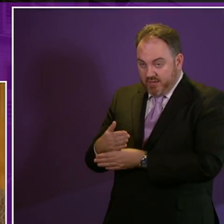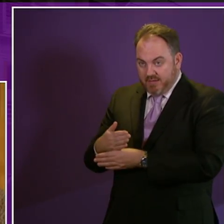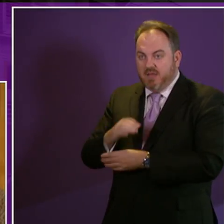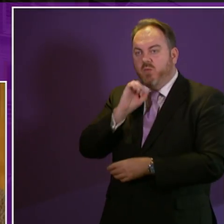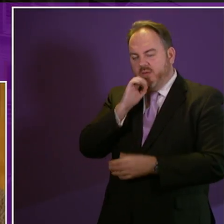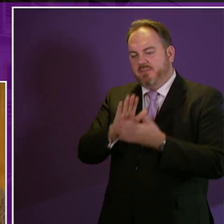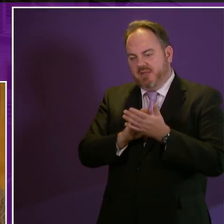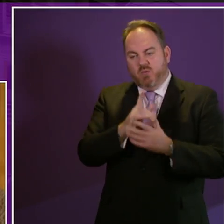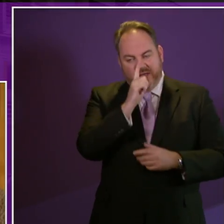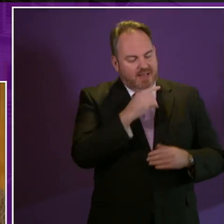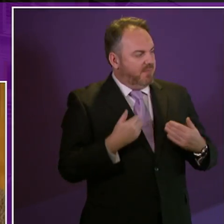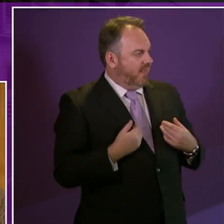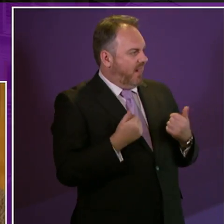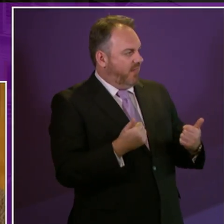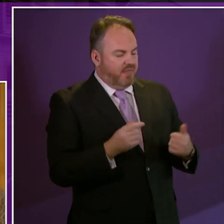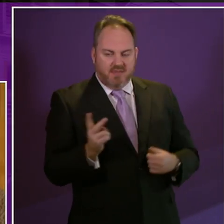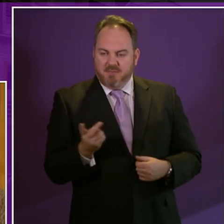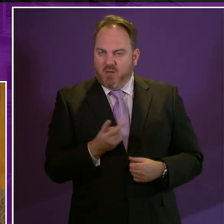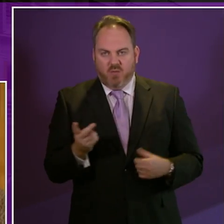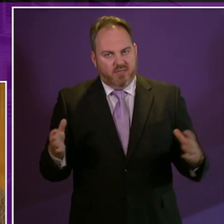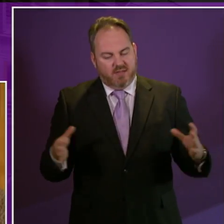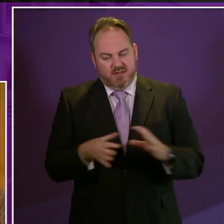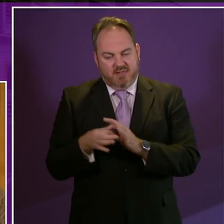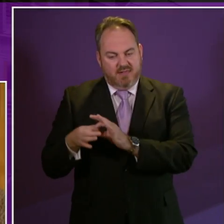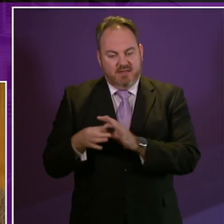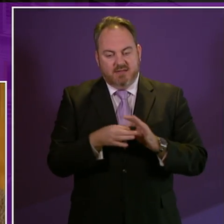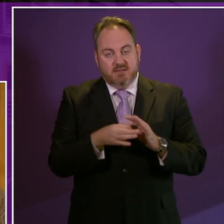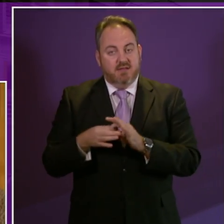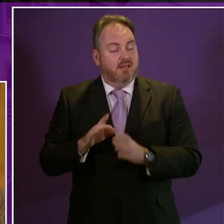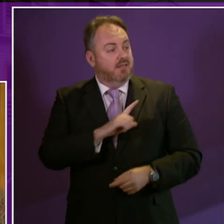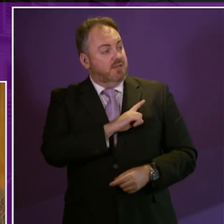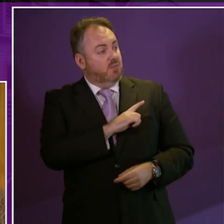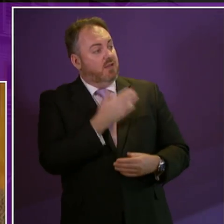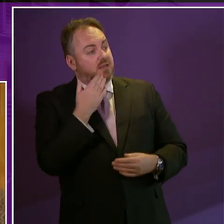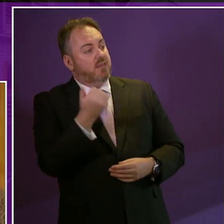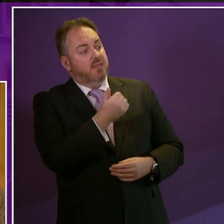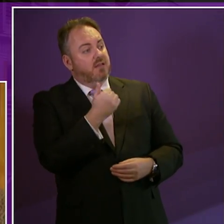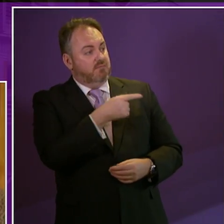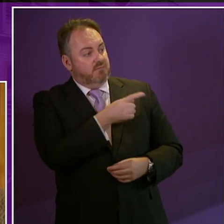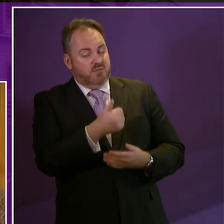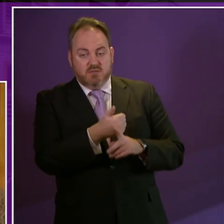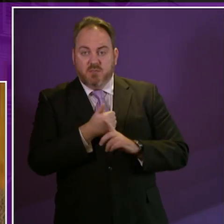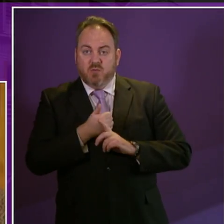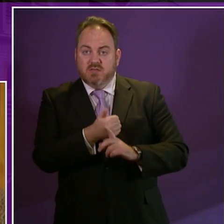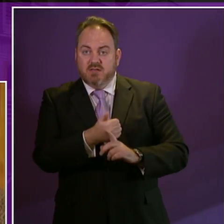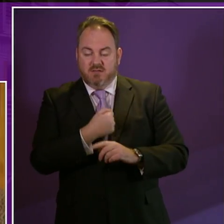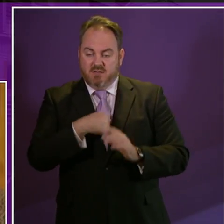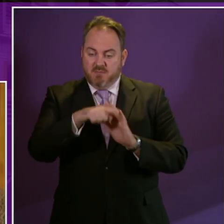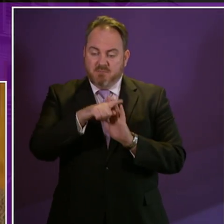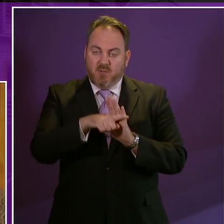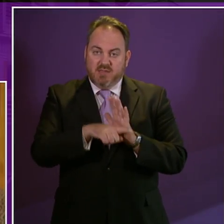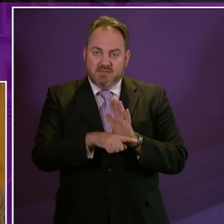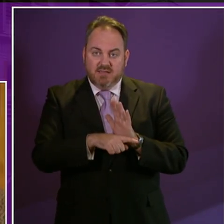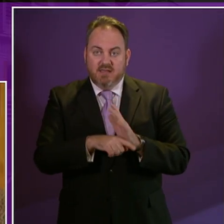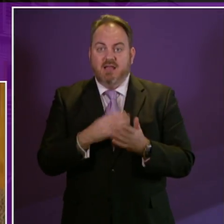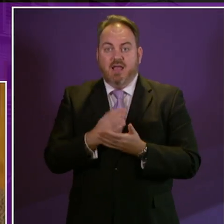and this is why I commend the Scottish Government for mimicking our policy to half the employment disability gap as well as